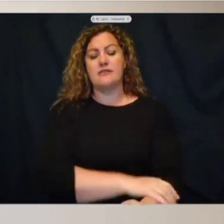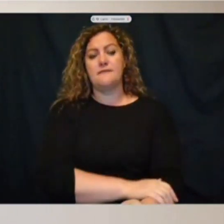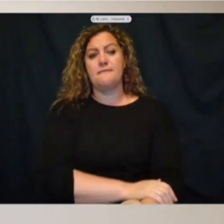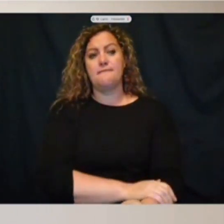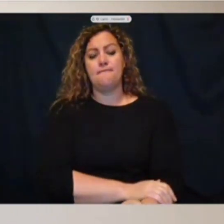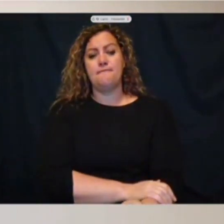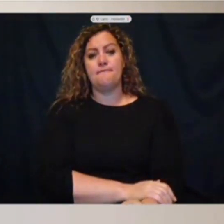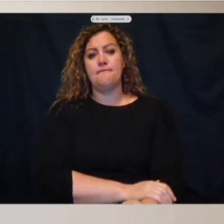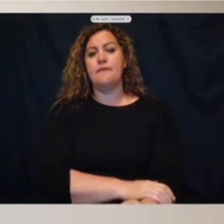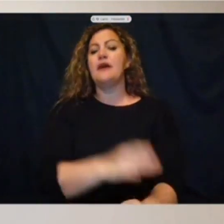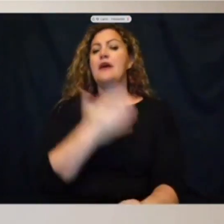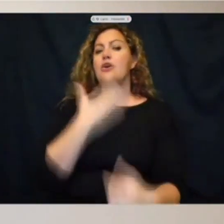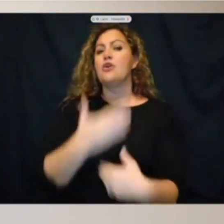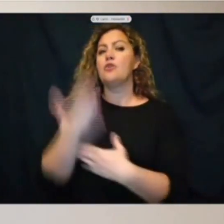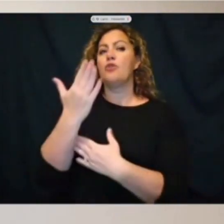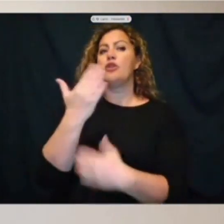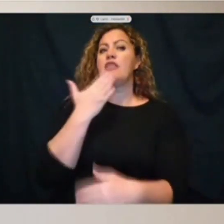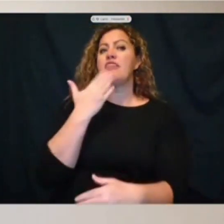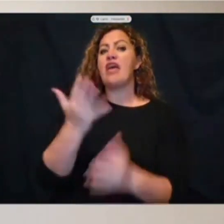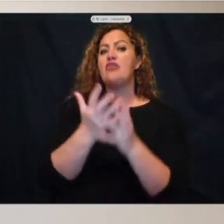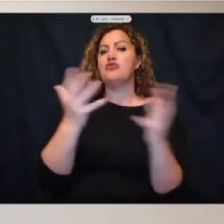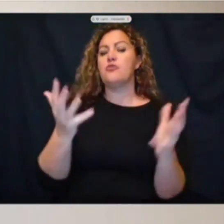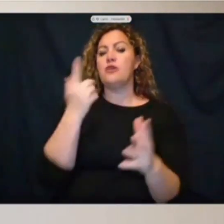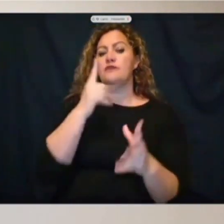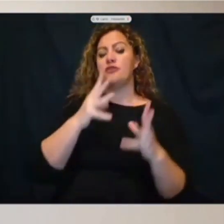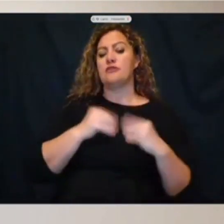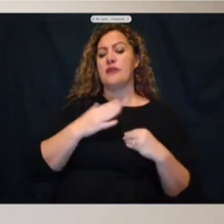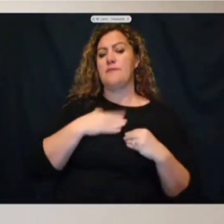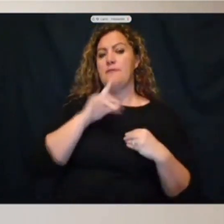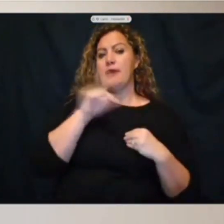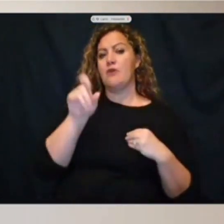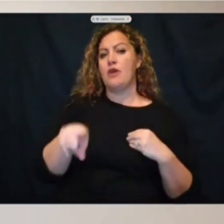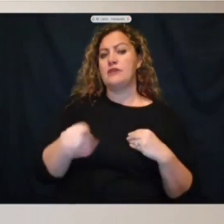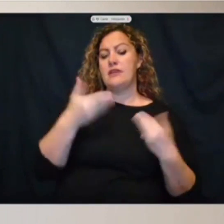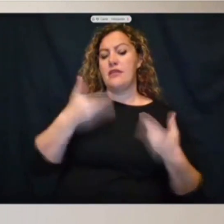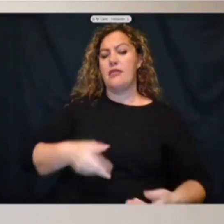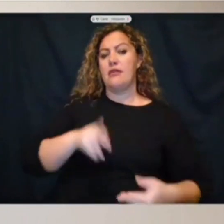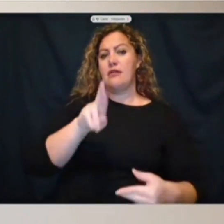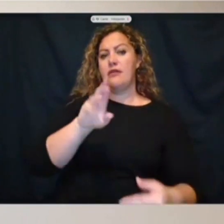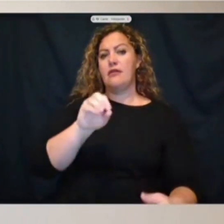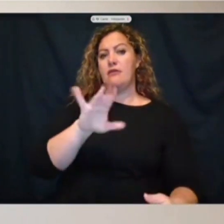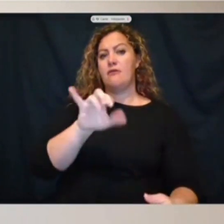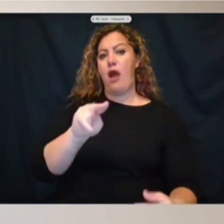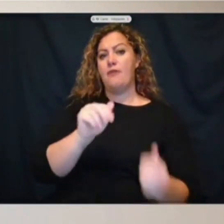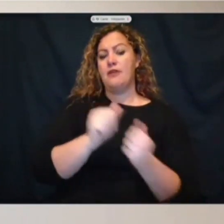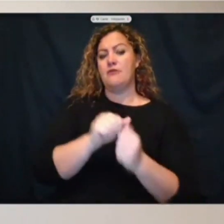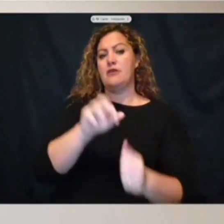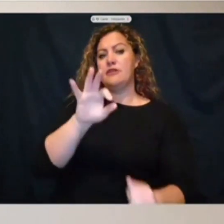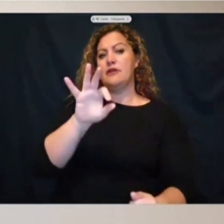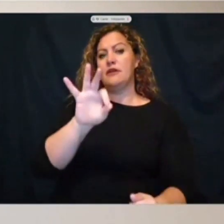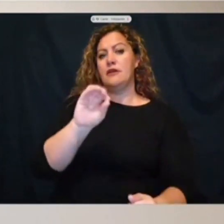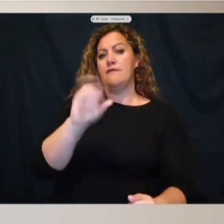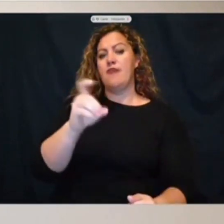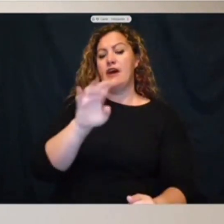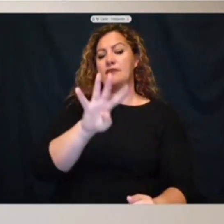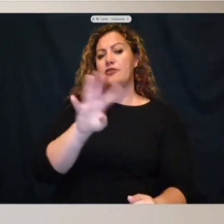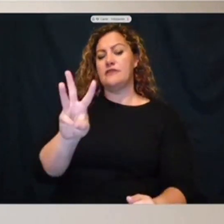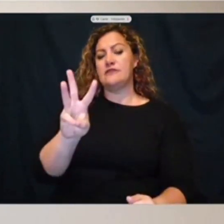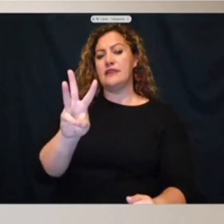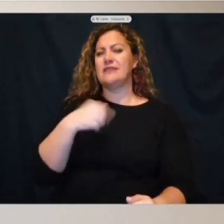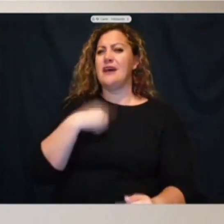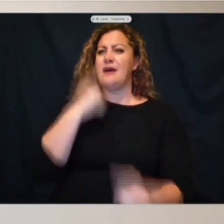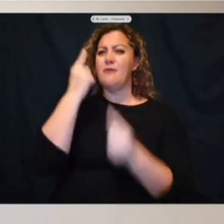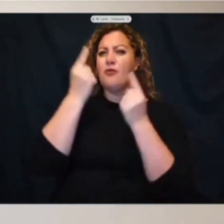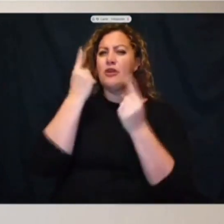Hey, good morning. Thank you so much for taking my question. This is Robin with Fox 46. Just wondering if you can clarify